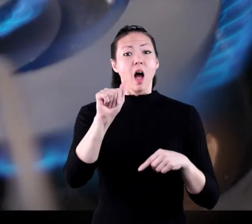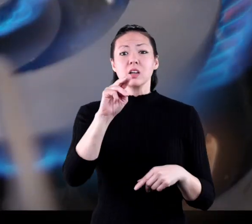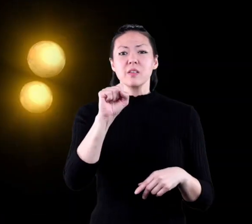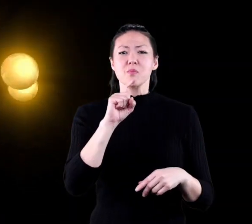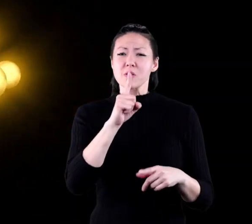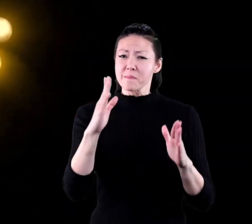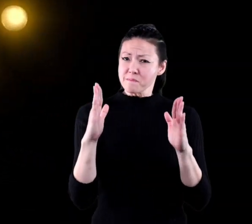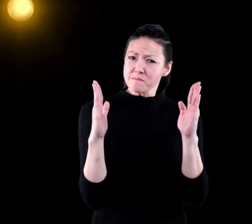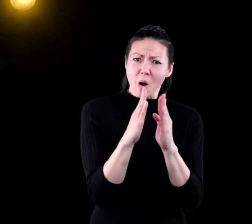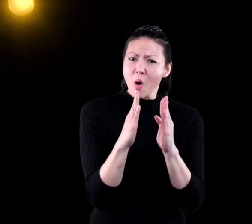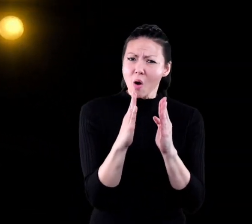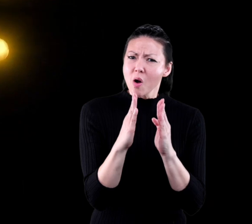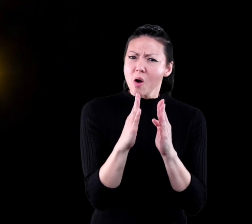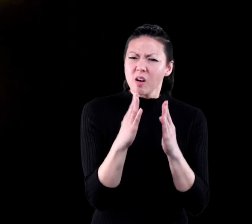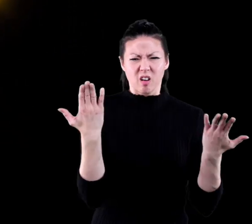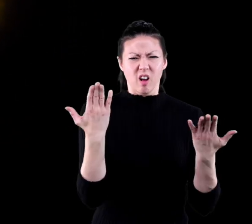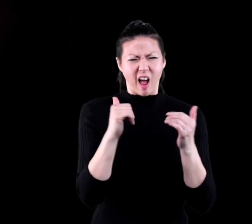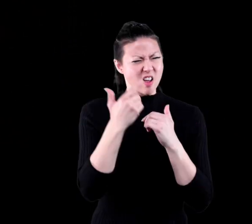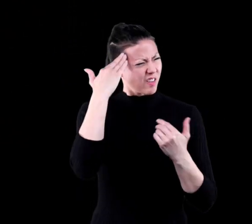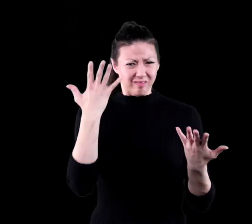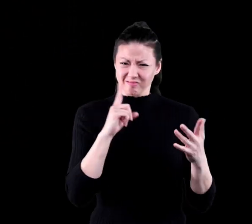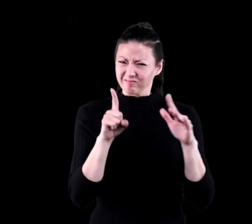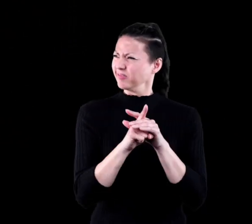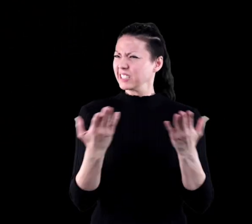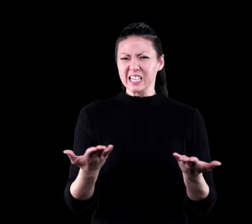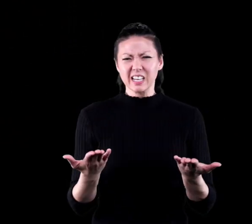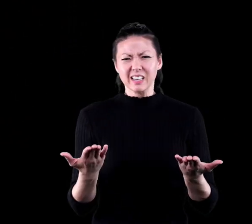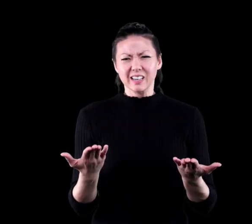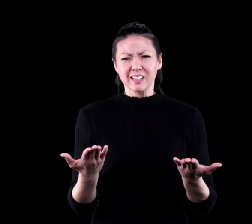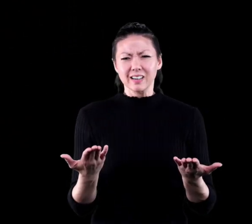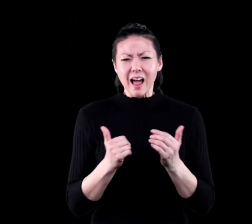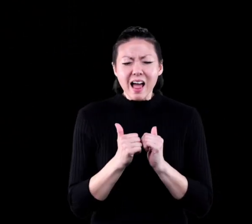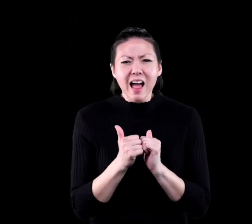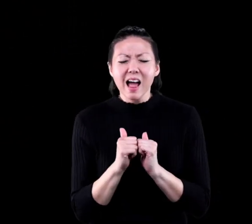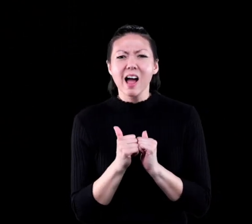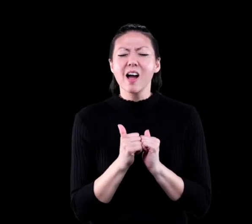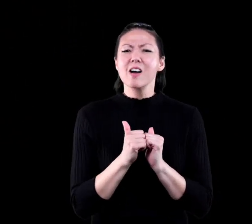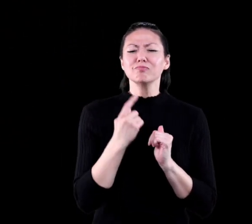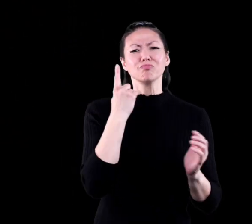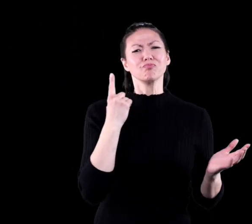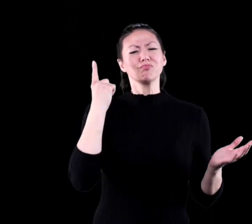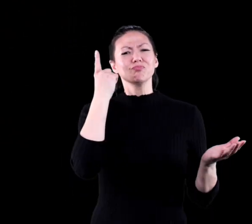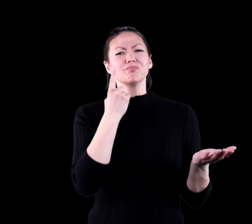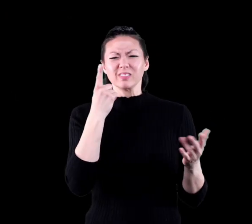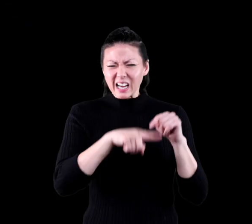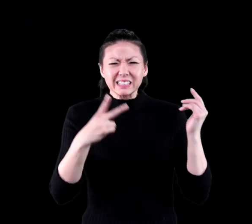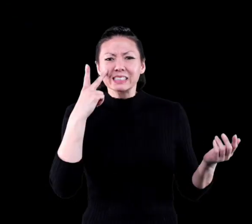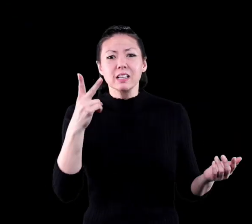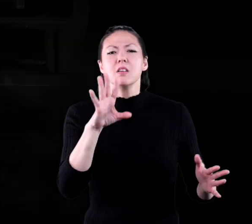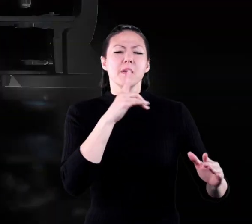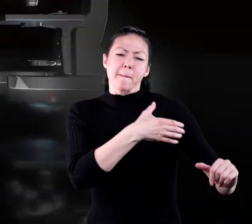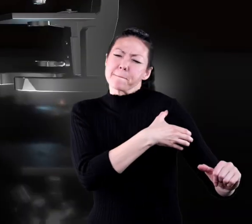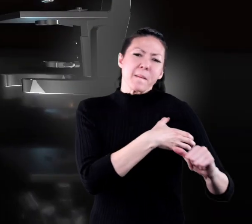So, if atoms are so small, how do we even know they exist? They are so small, you can't even